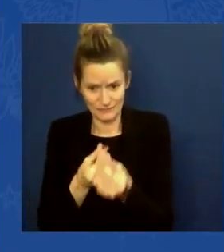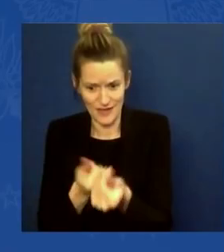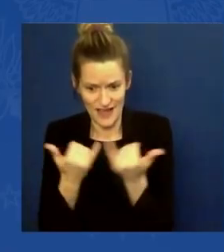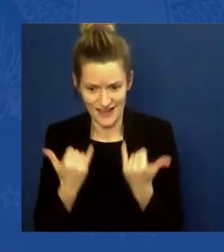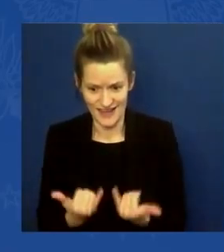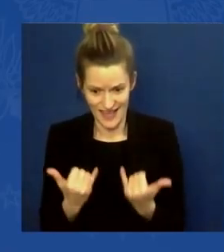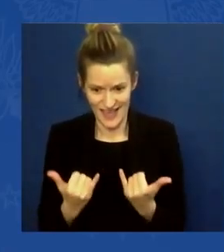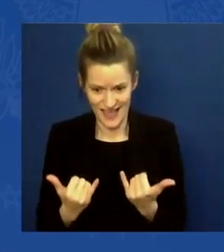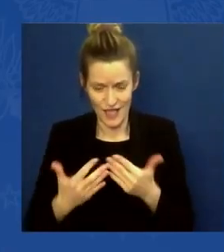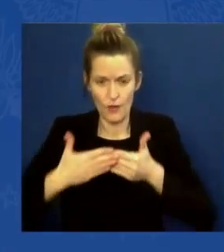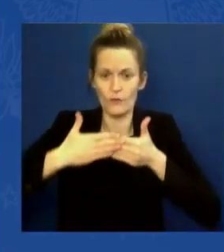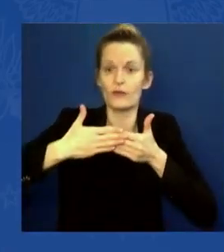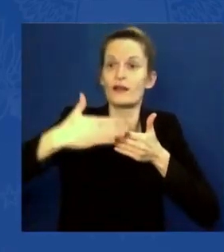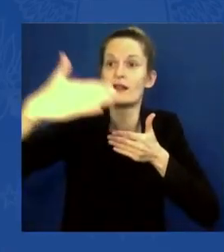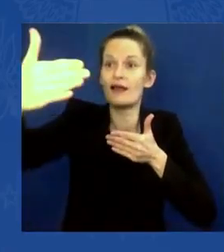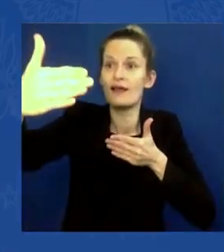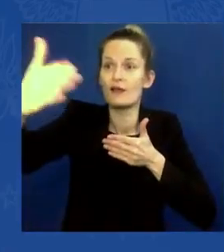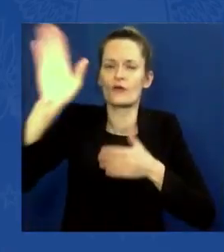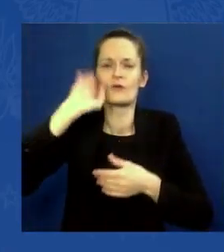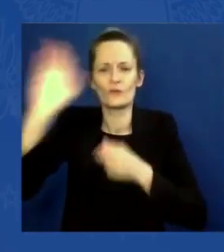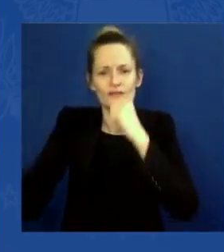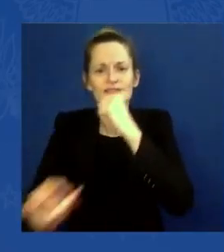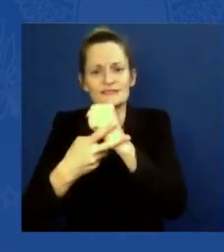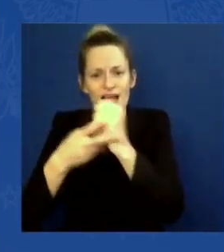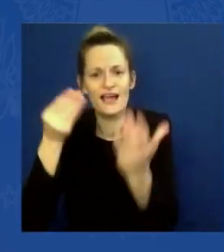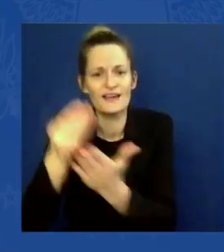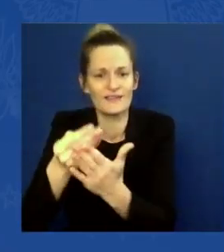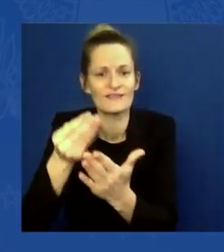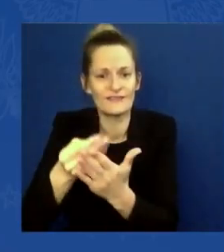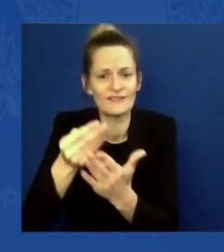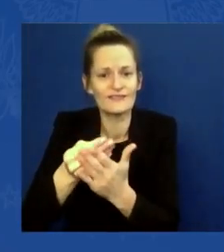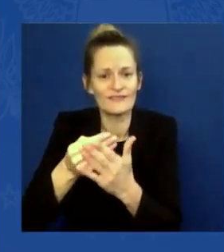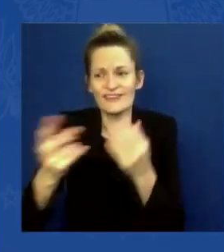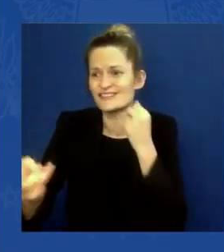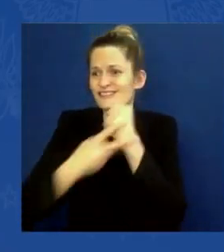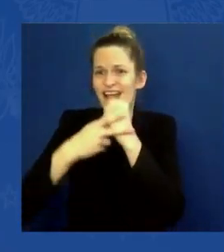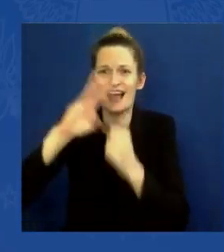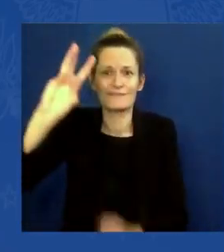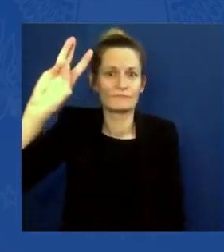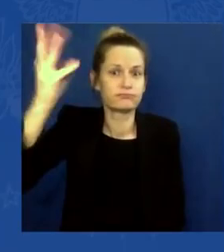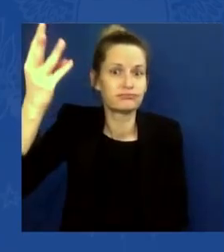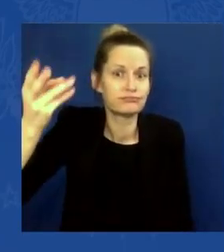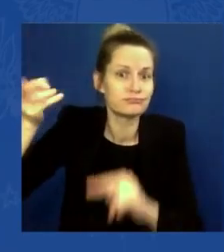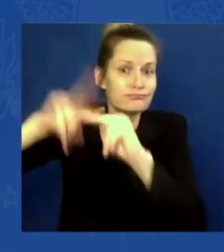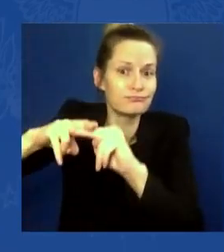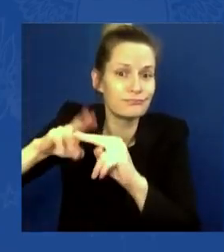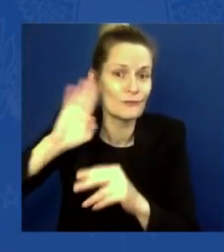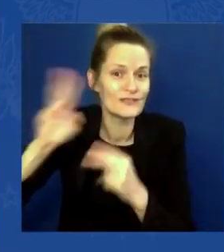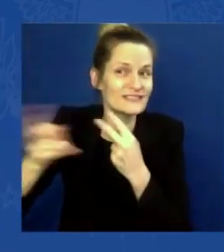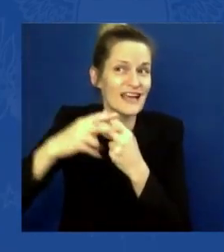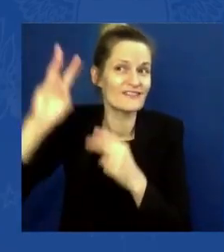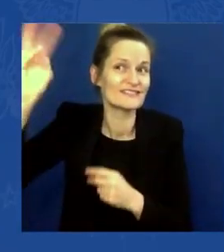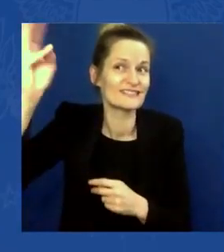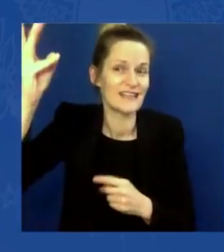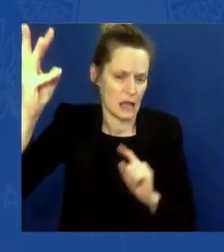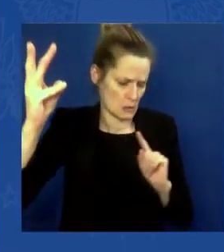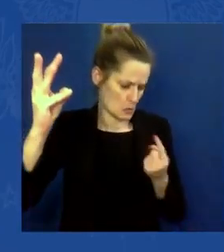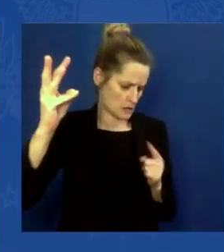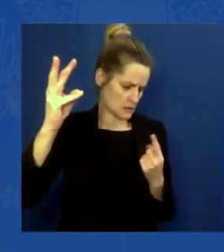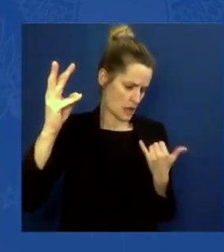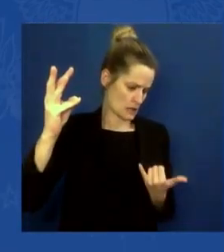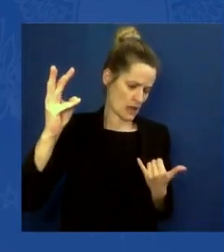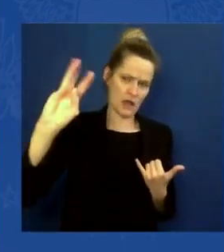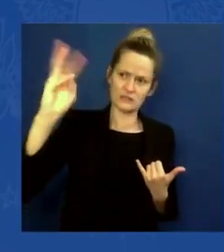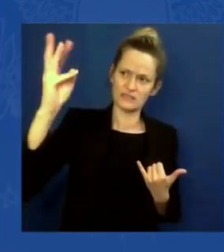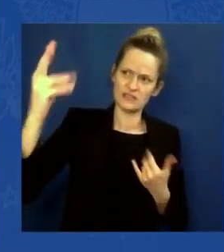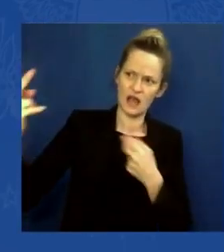The fire doesn't spread as widely. The power stays on. And these investments can also save lives, save homes, and create good